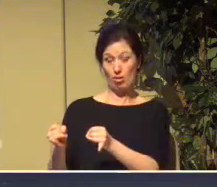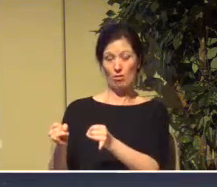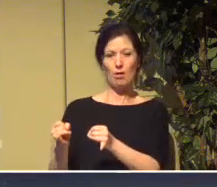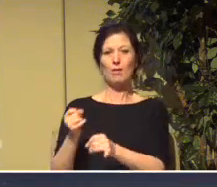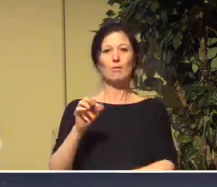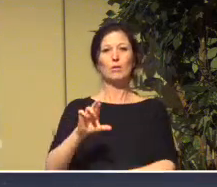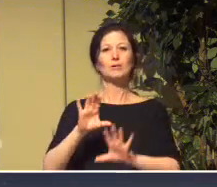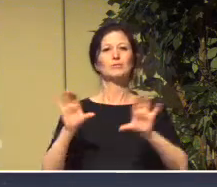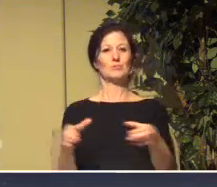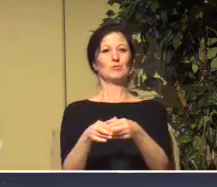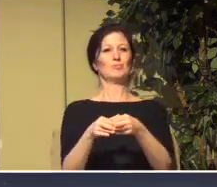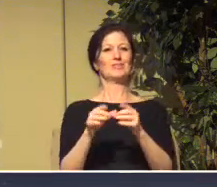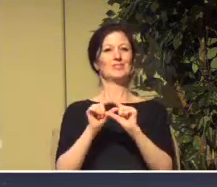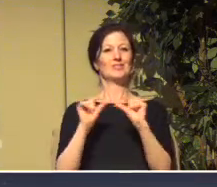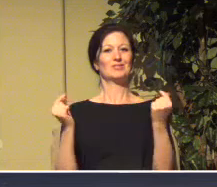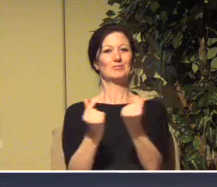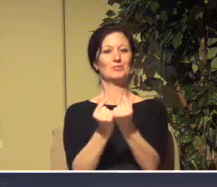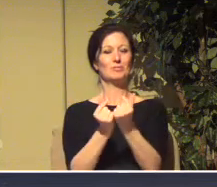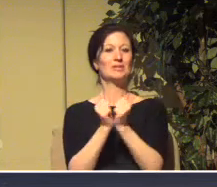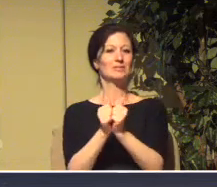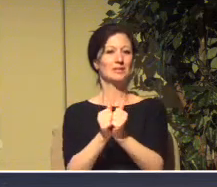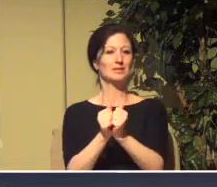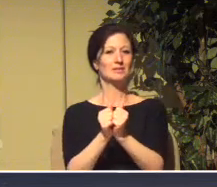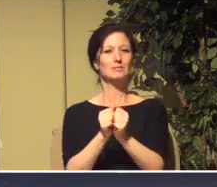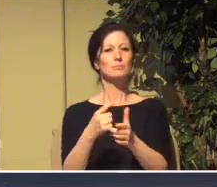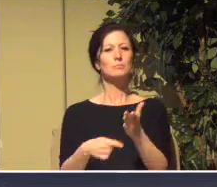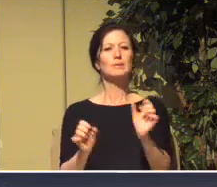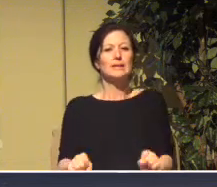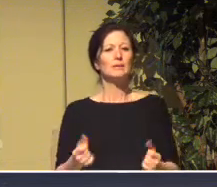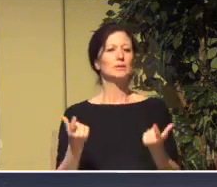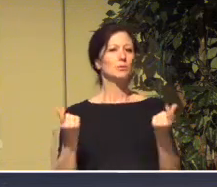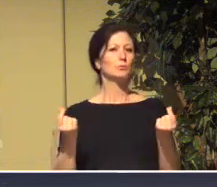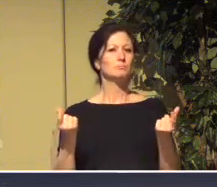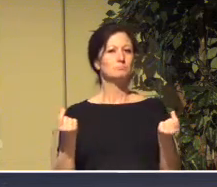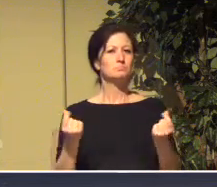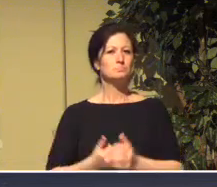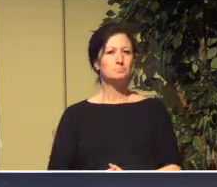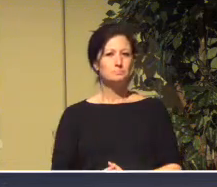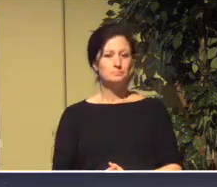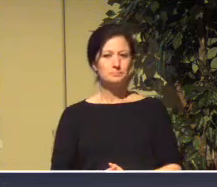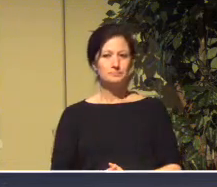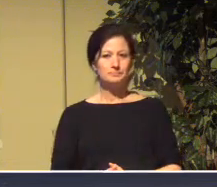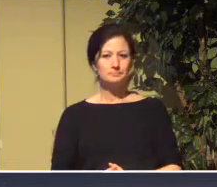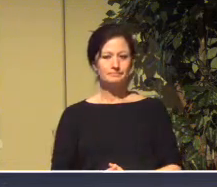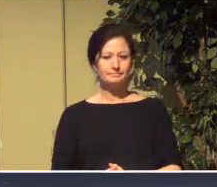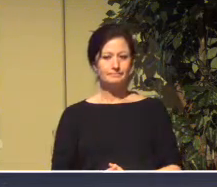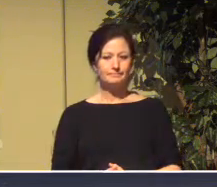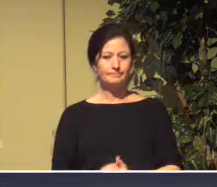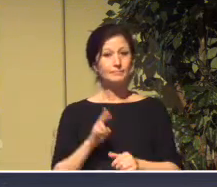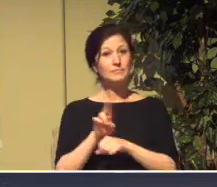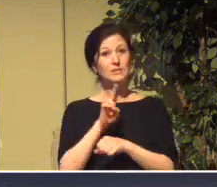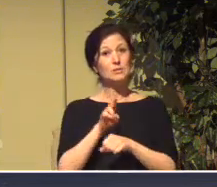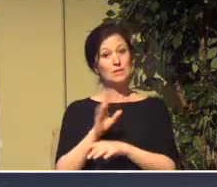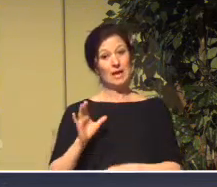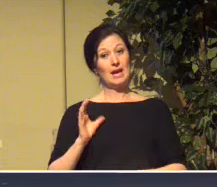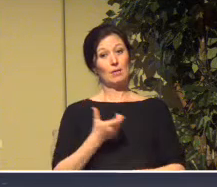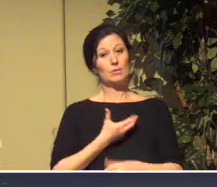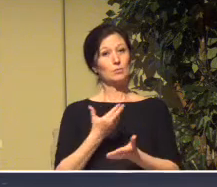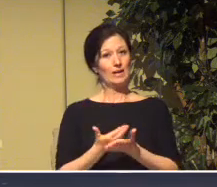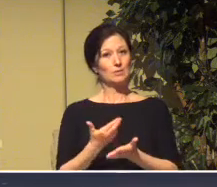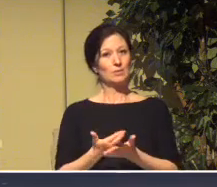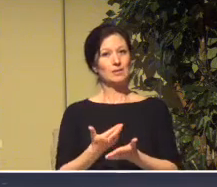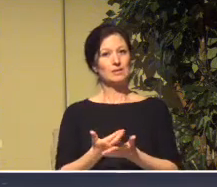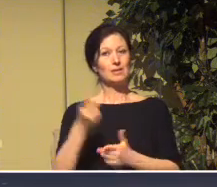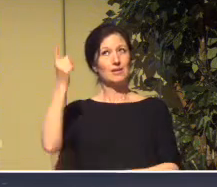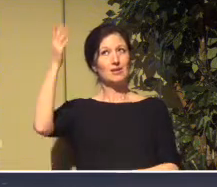some of the facilities that He's given to us and other resources that He's given to